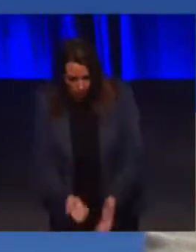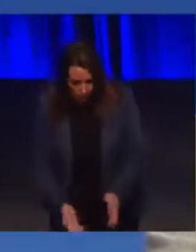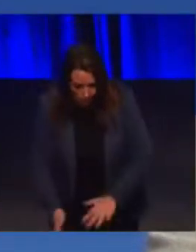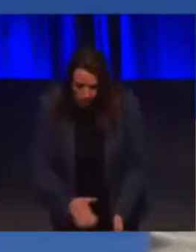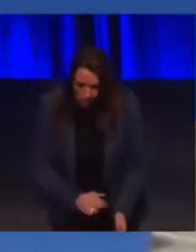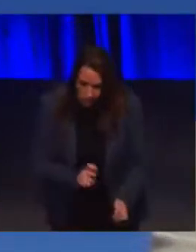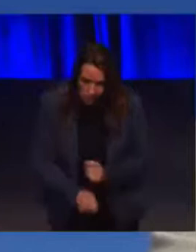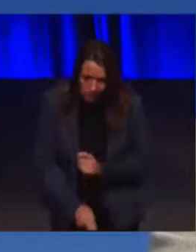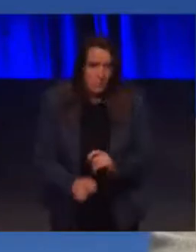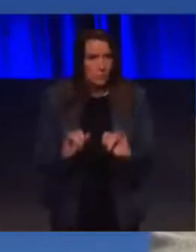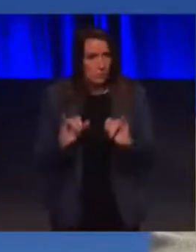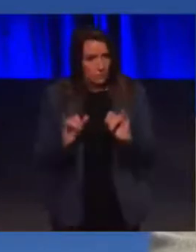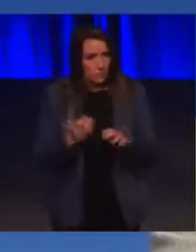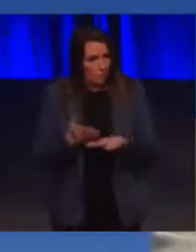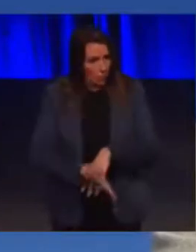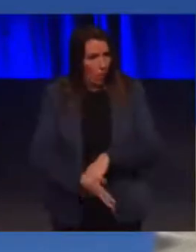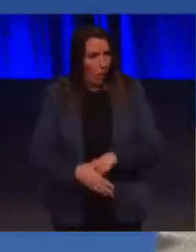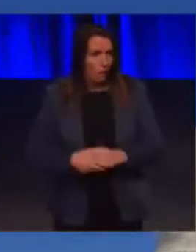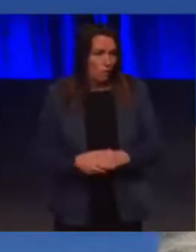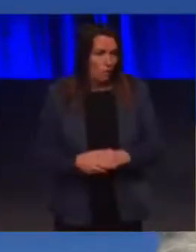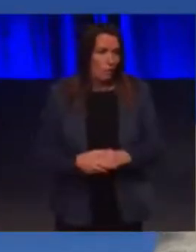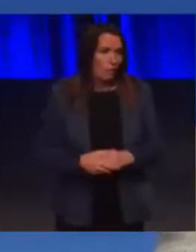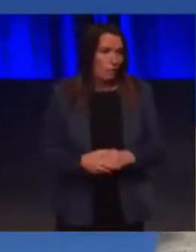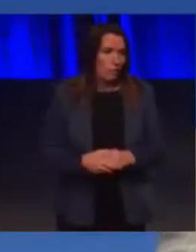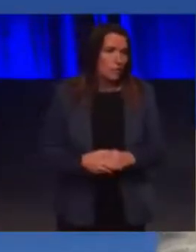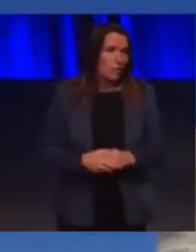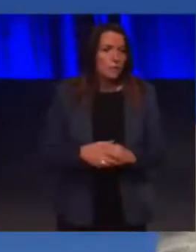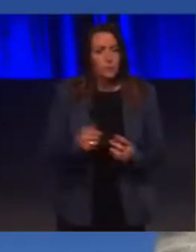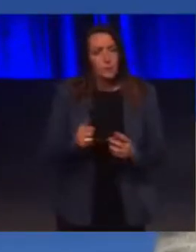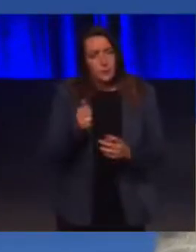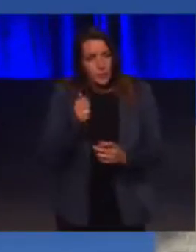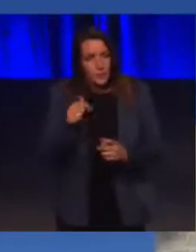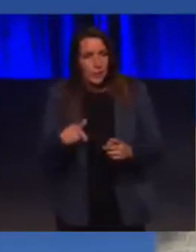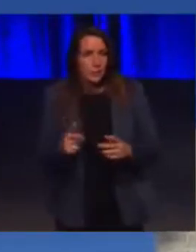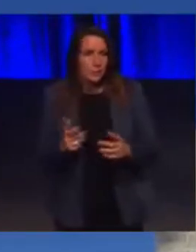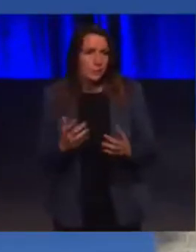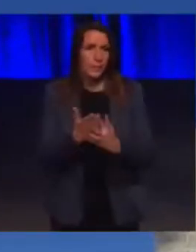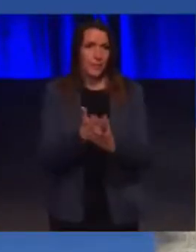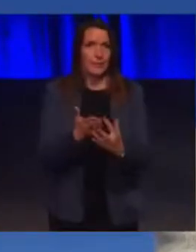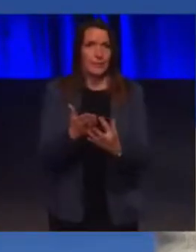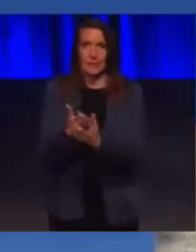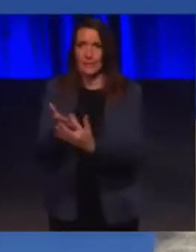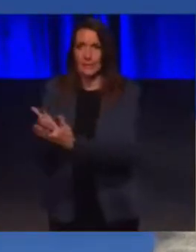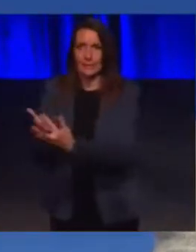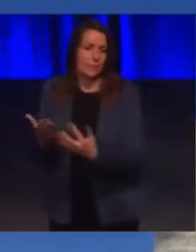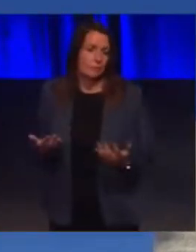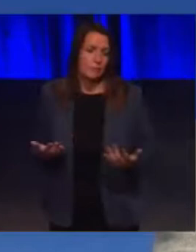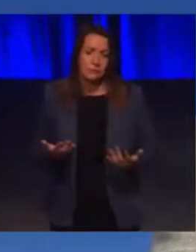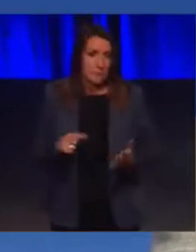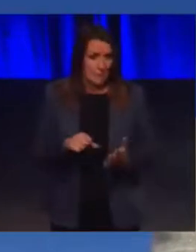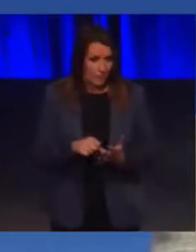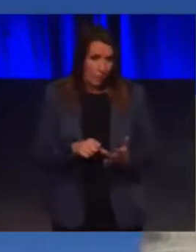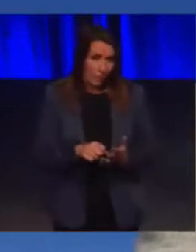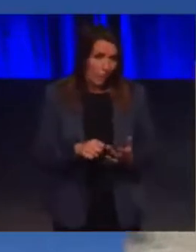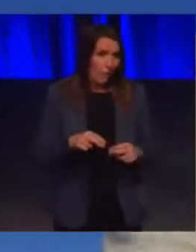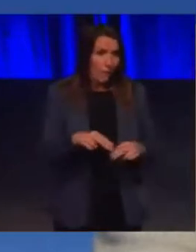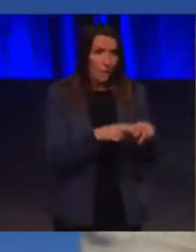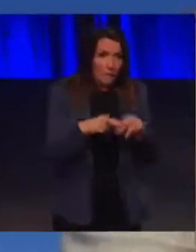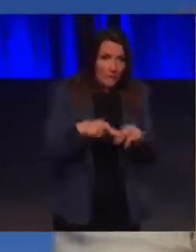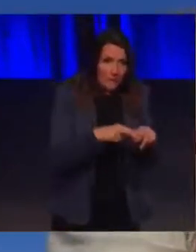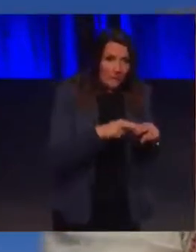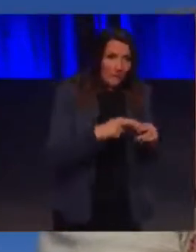Knowing that you can't count on or access appropriate facilities makes life difficult. It makes life difficult for families